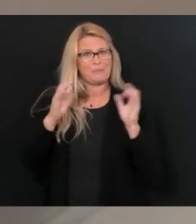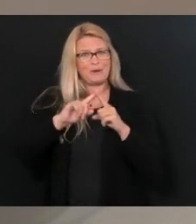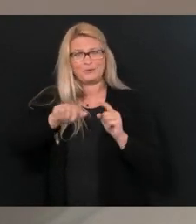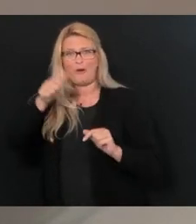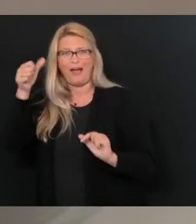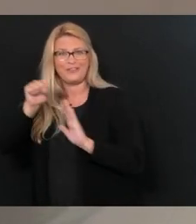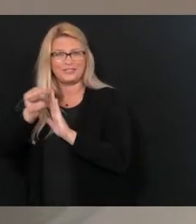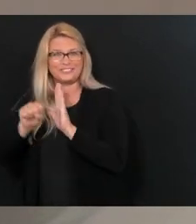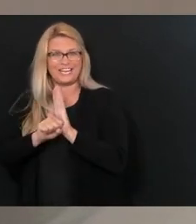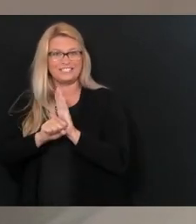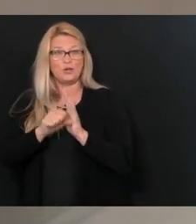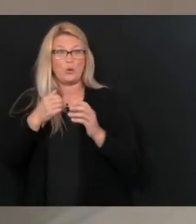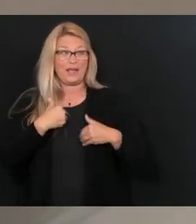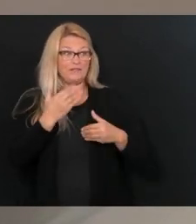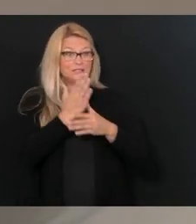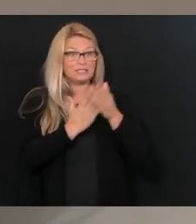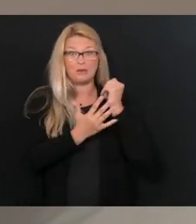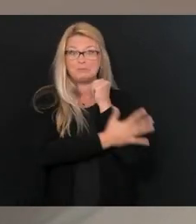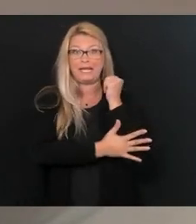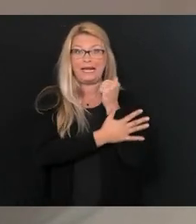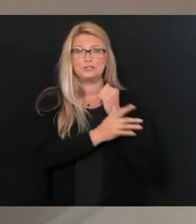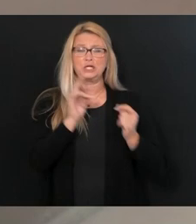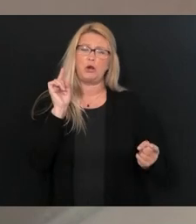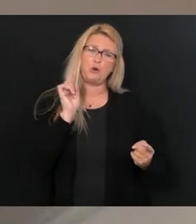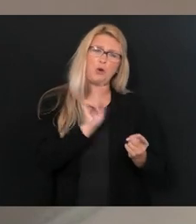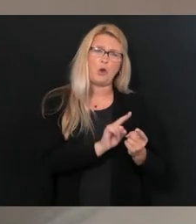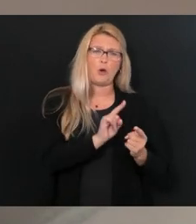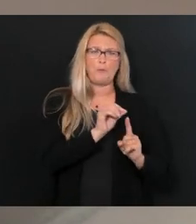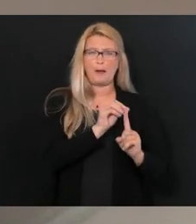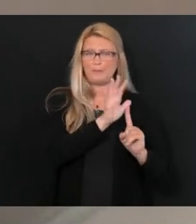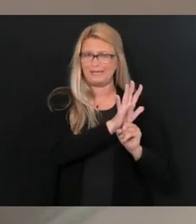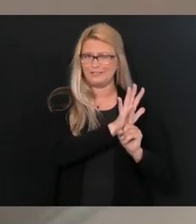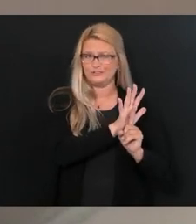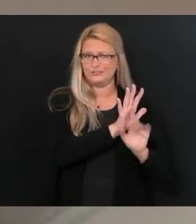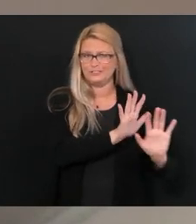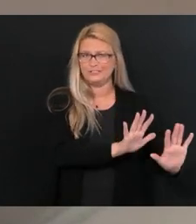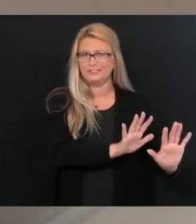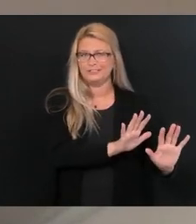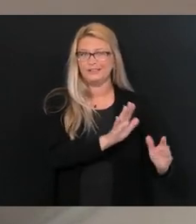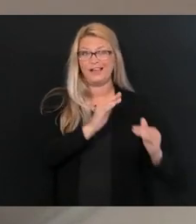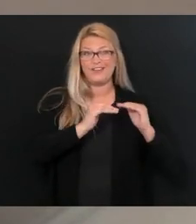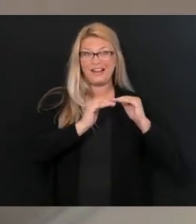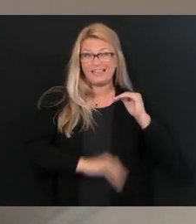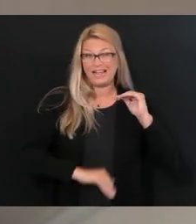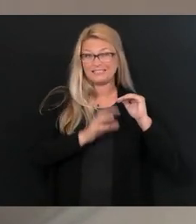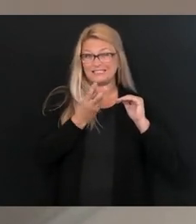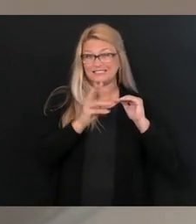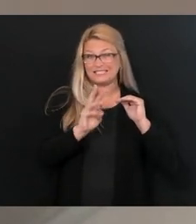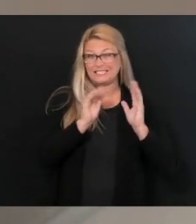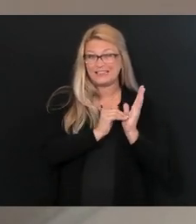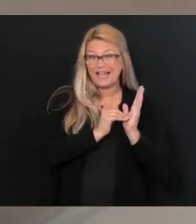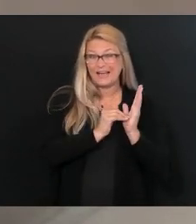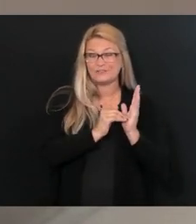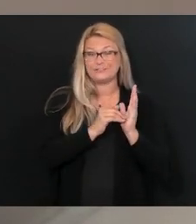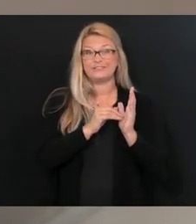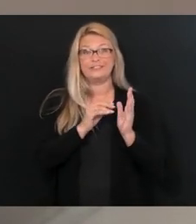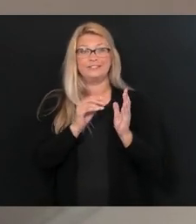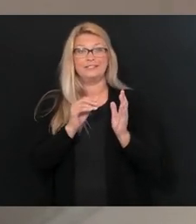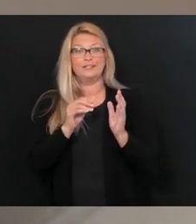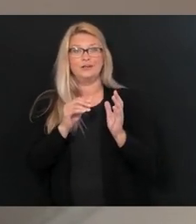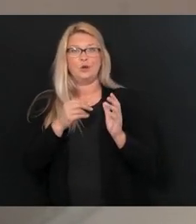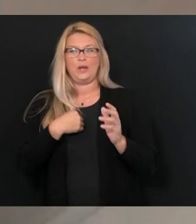very low population counties. And those county populations, less than 16,000, were two standard